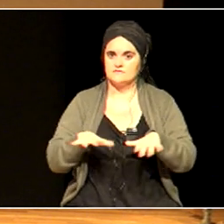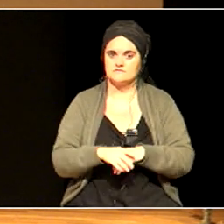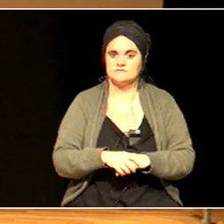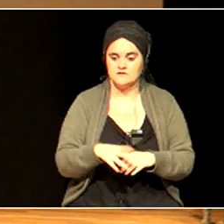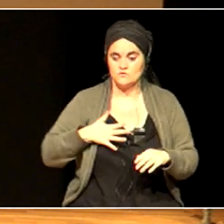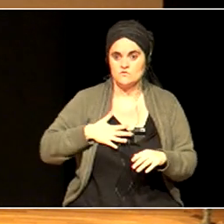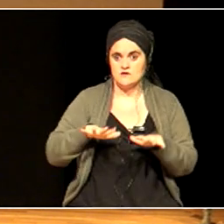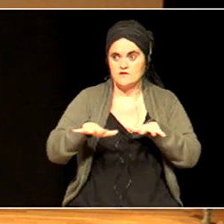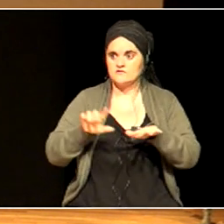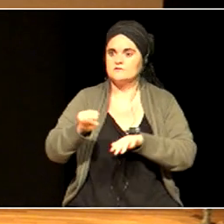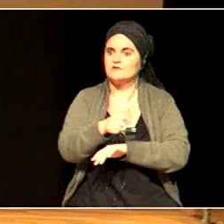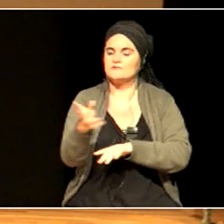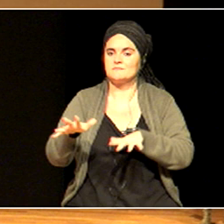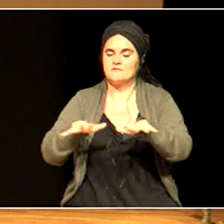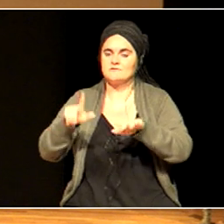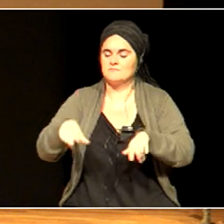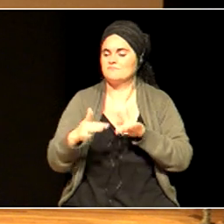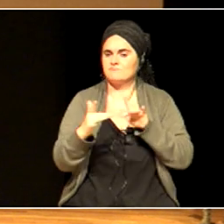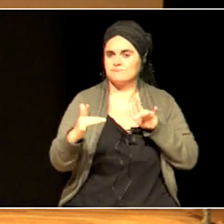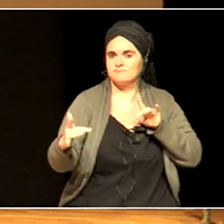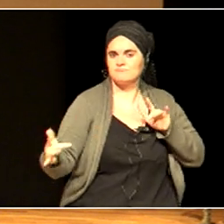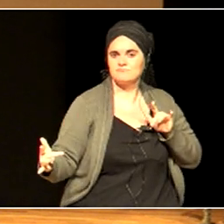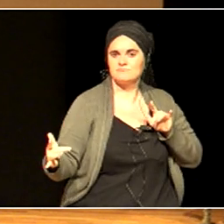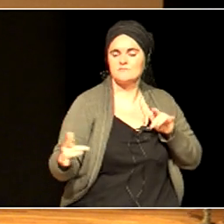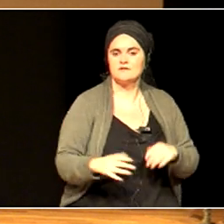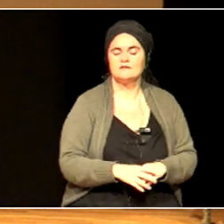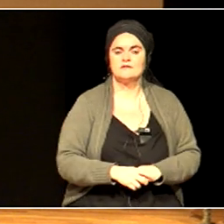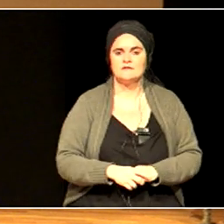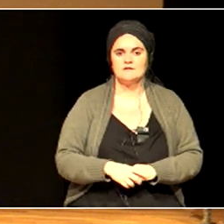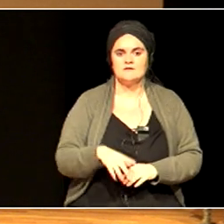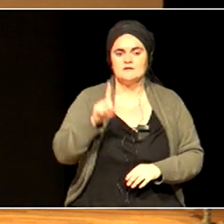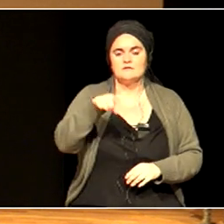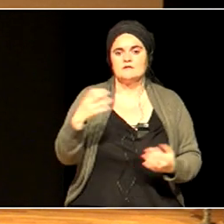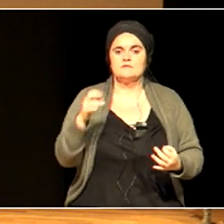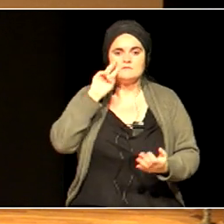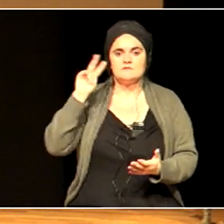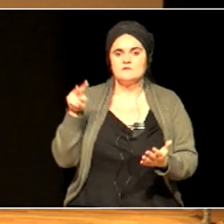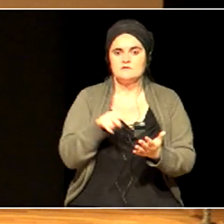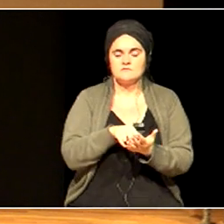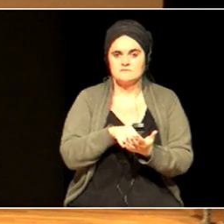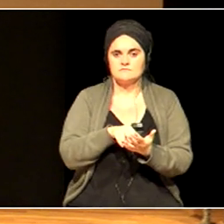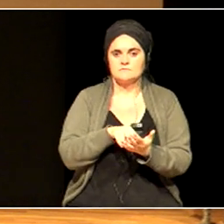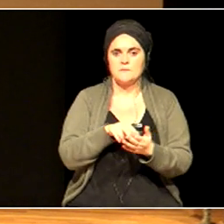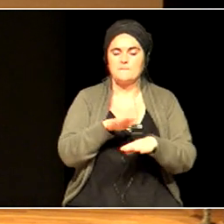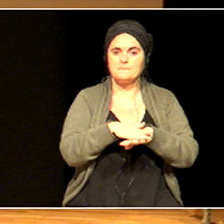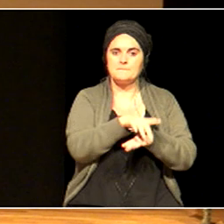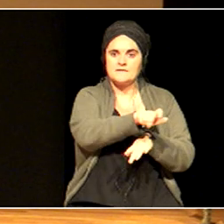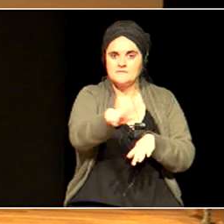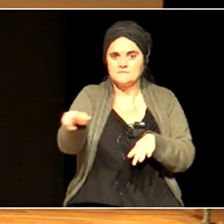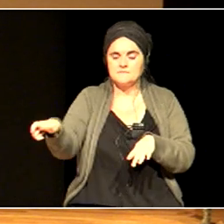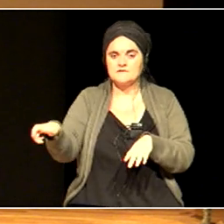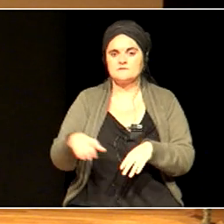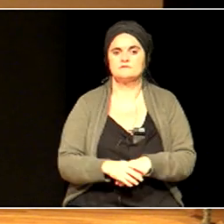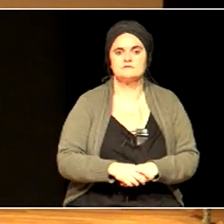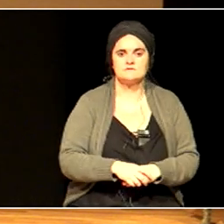And we have to recognize that for many people, the excluding values